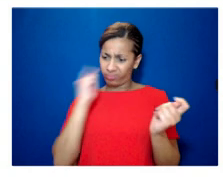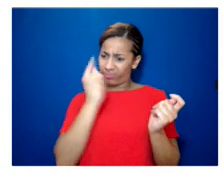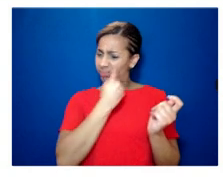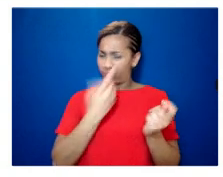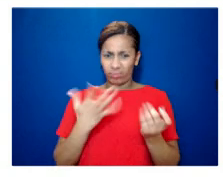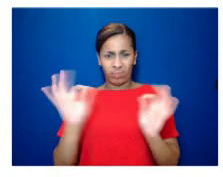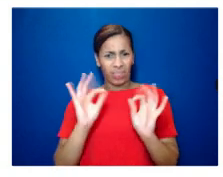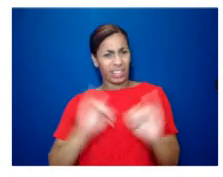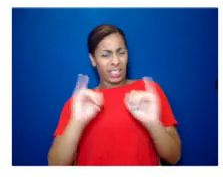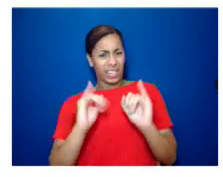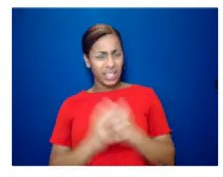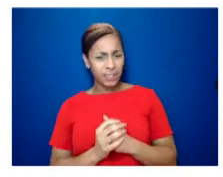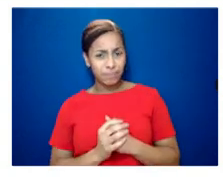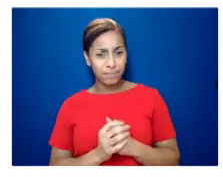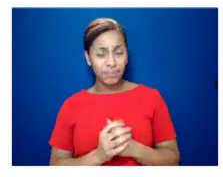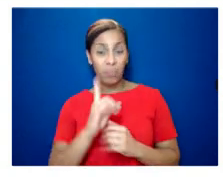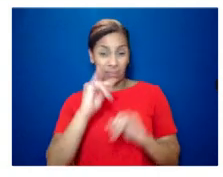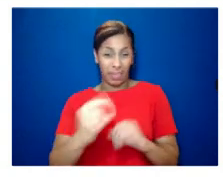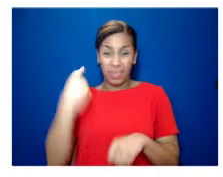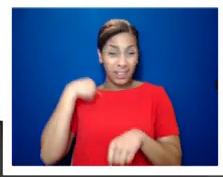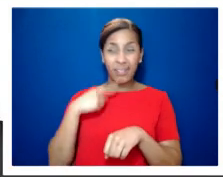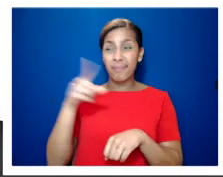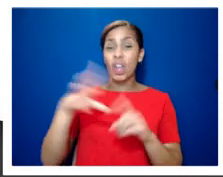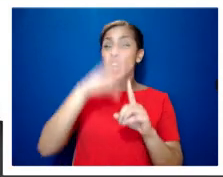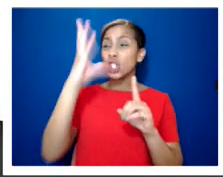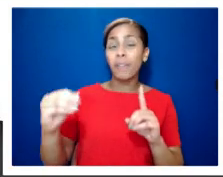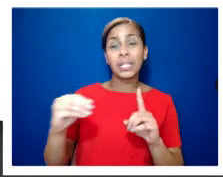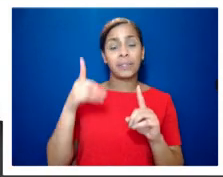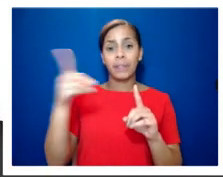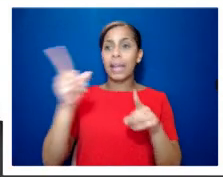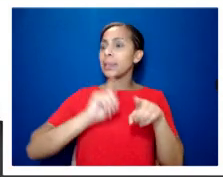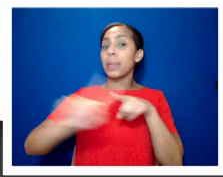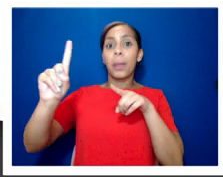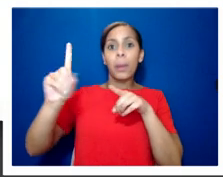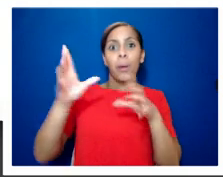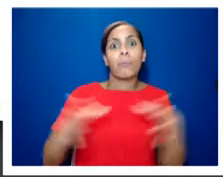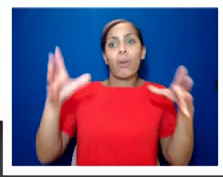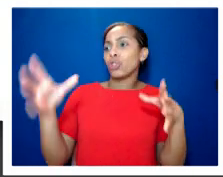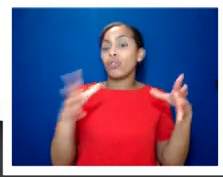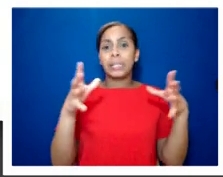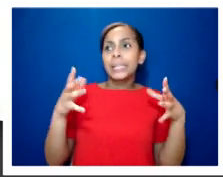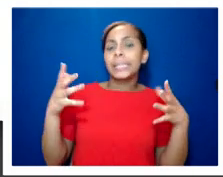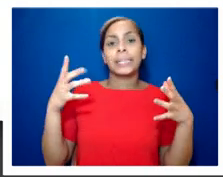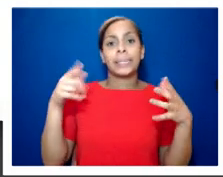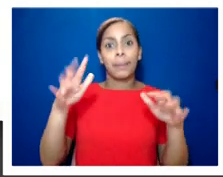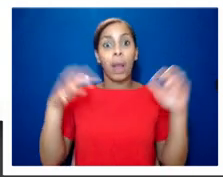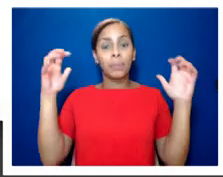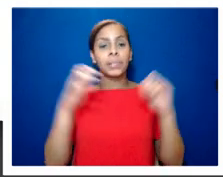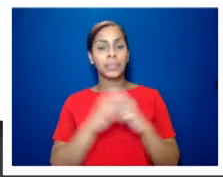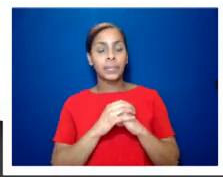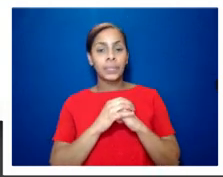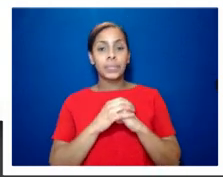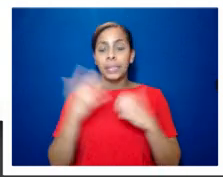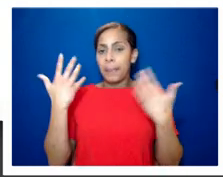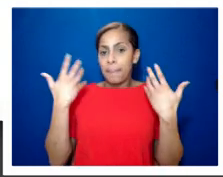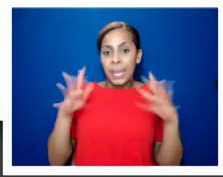now as i said the conservatives had a big majority in parliament and they were reflecting popular attitudes of the time which in turn had been influenced by the media by the newspapers